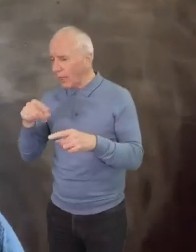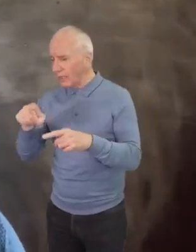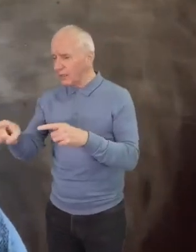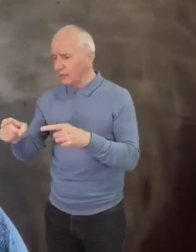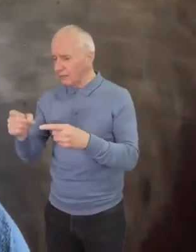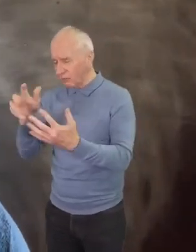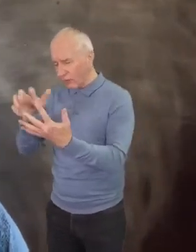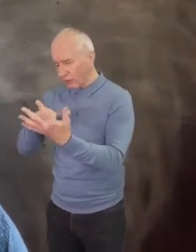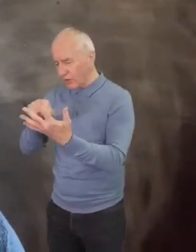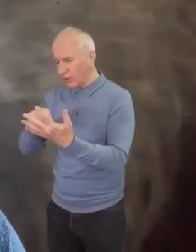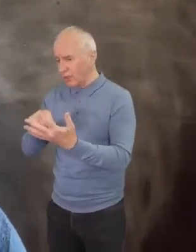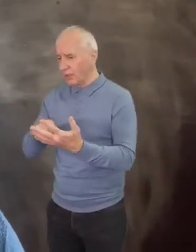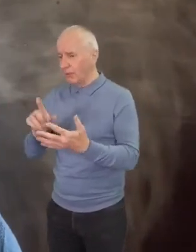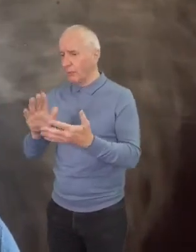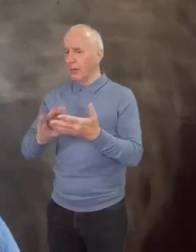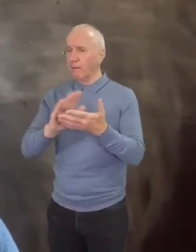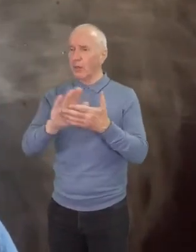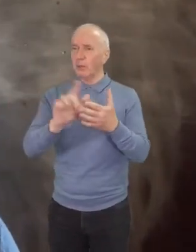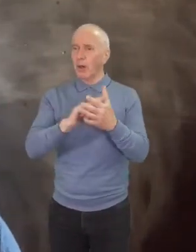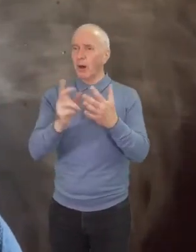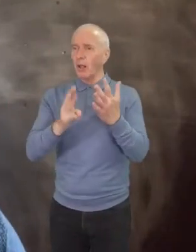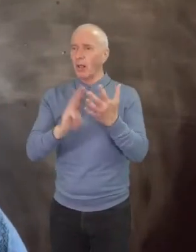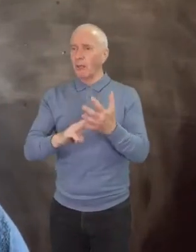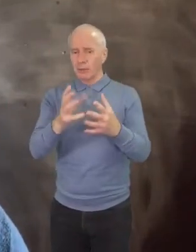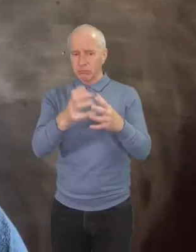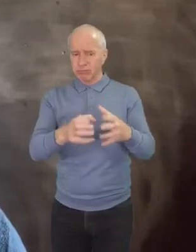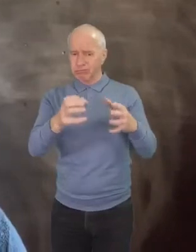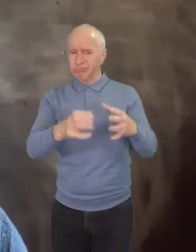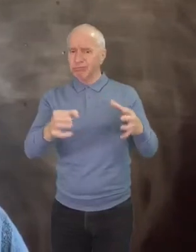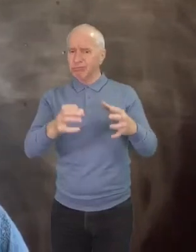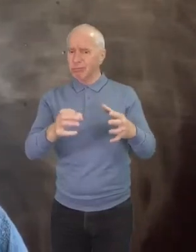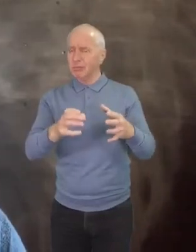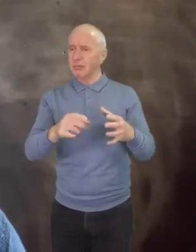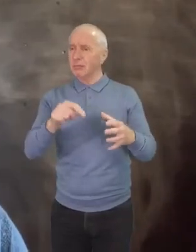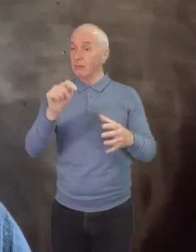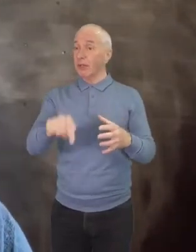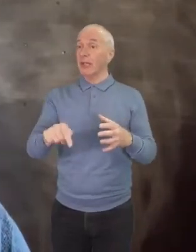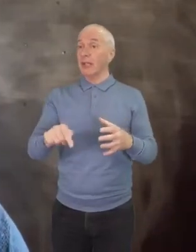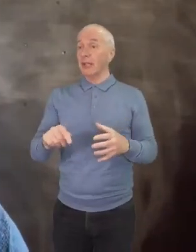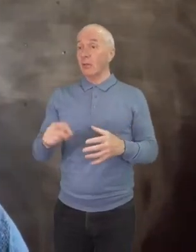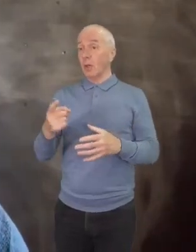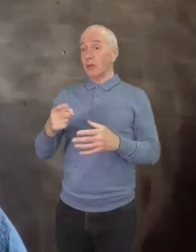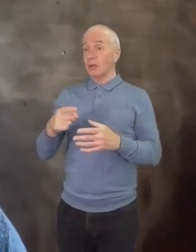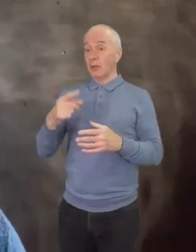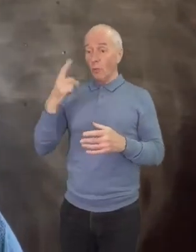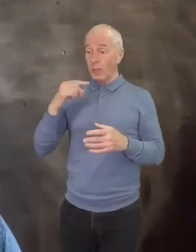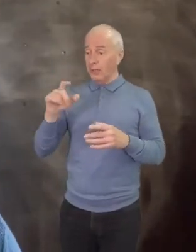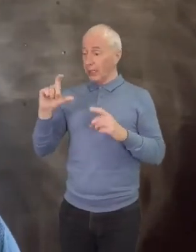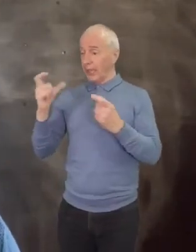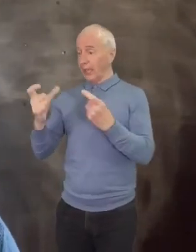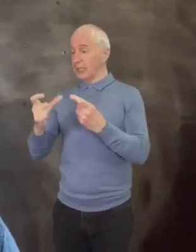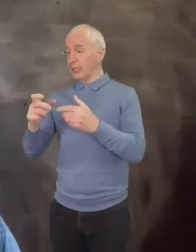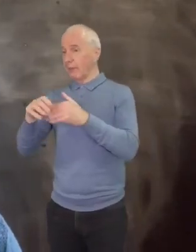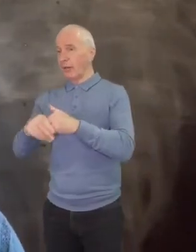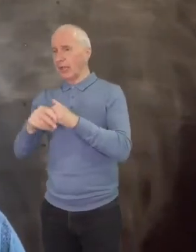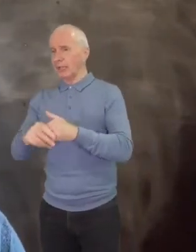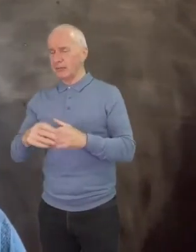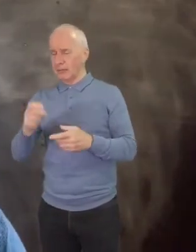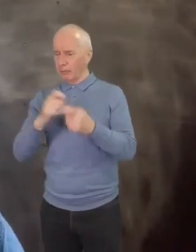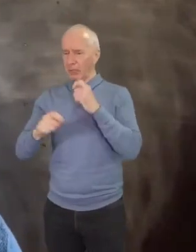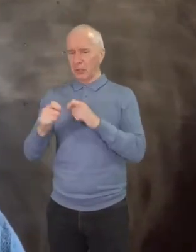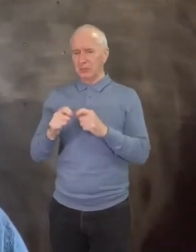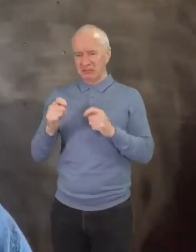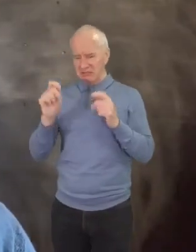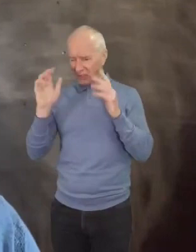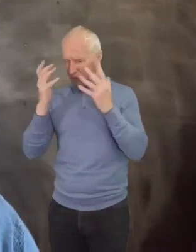emerging out of the Harlem Renaissance. Even to the point that actually one of his white classmates got very concerned that Bonhoeffer was